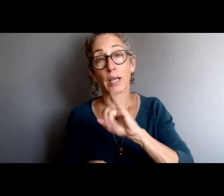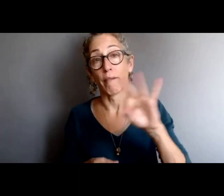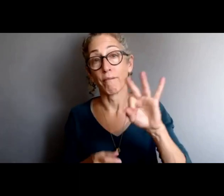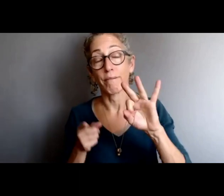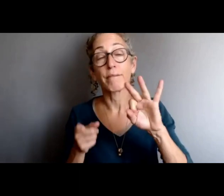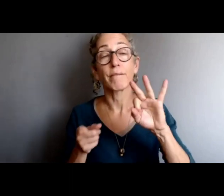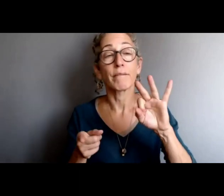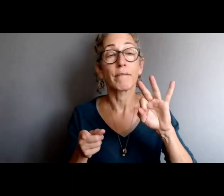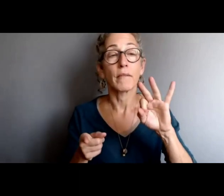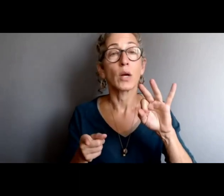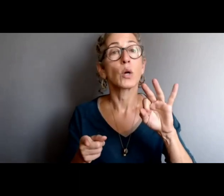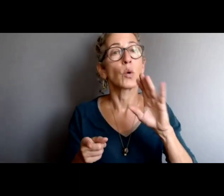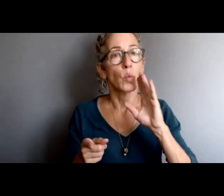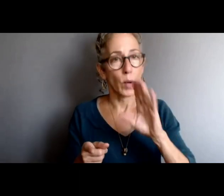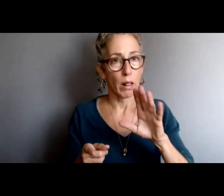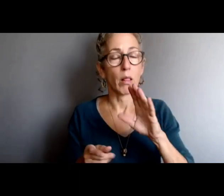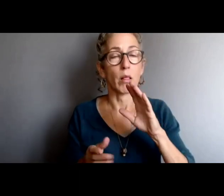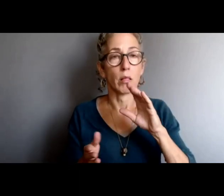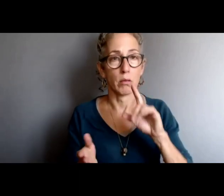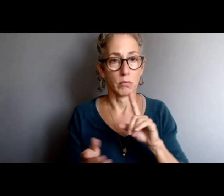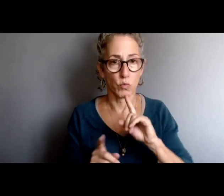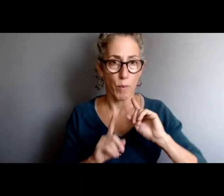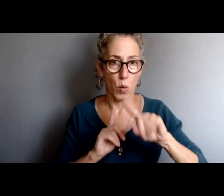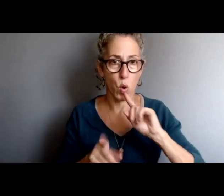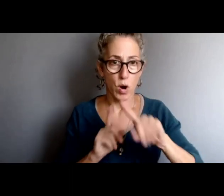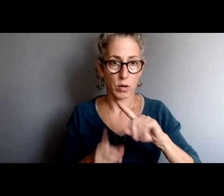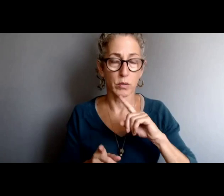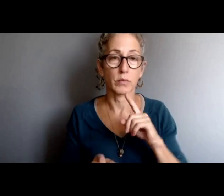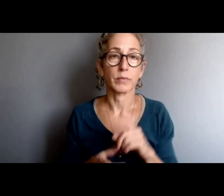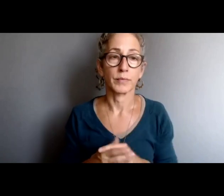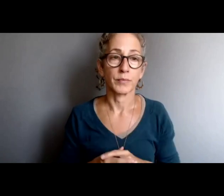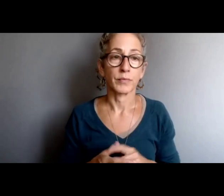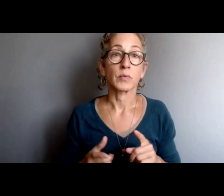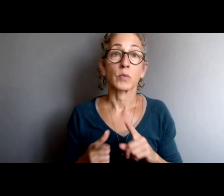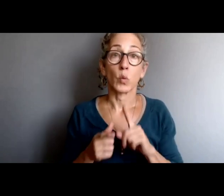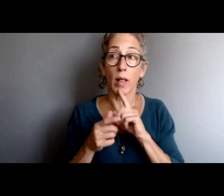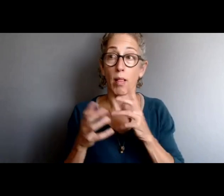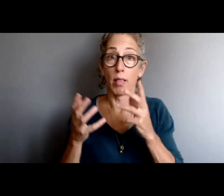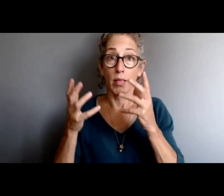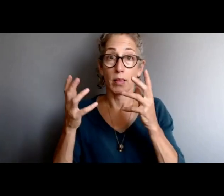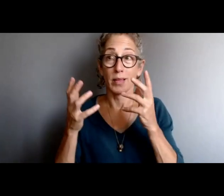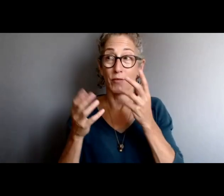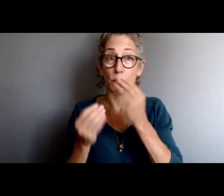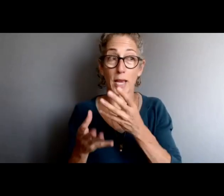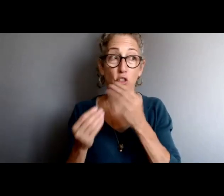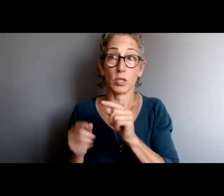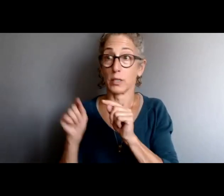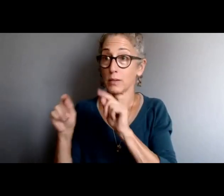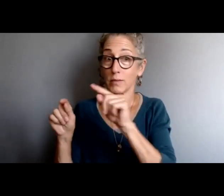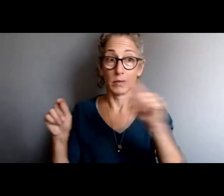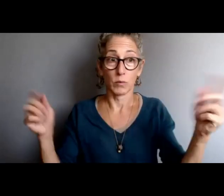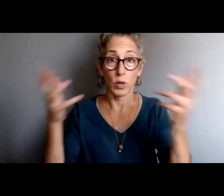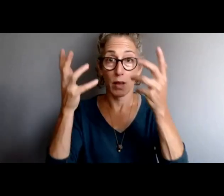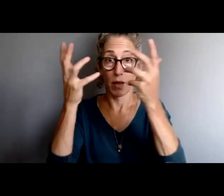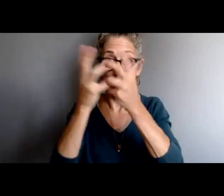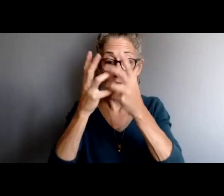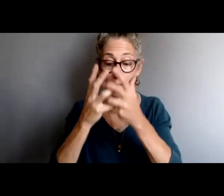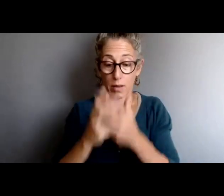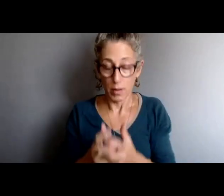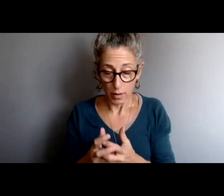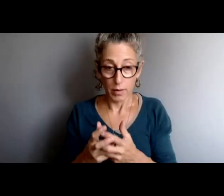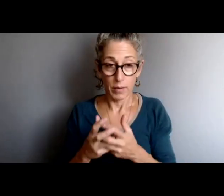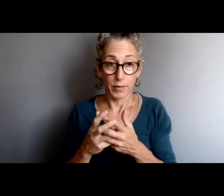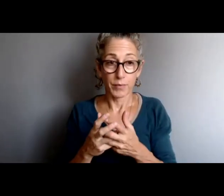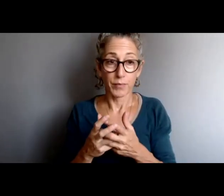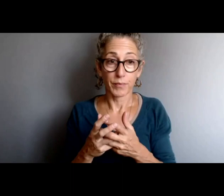data about what's going on here in the aggregate and with some specific information as well. We are